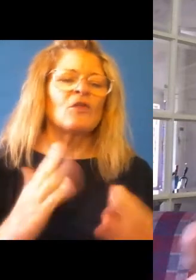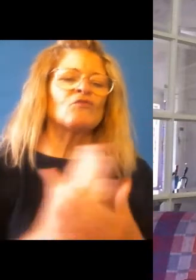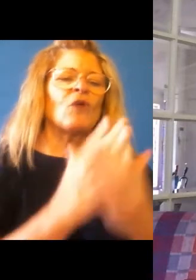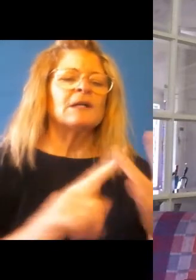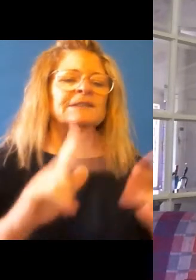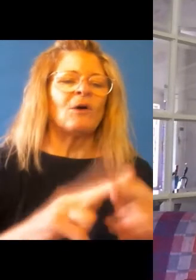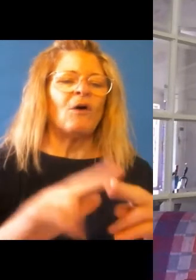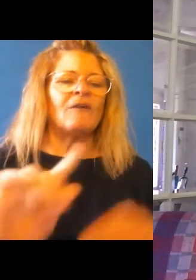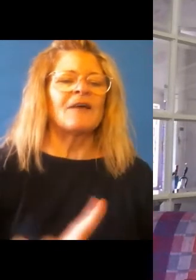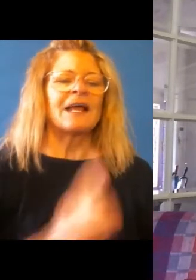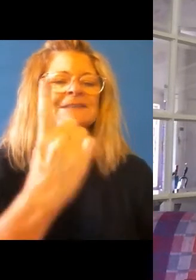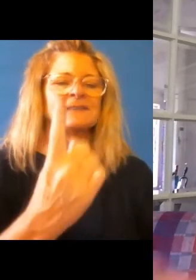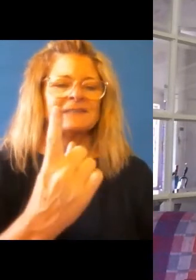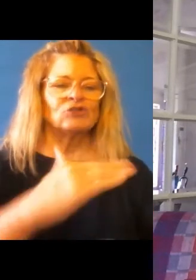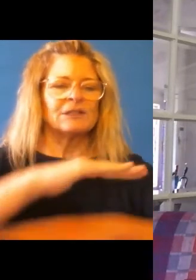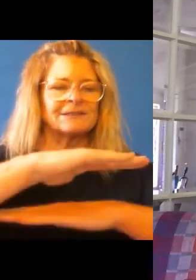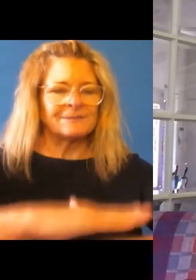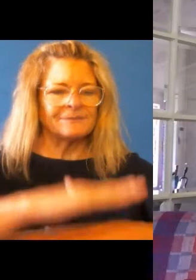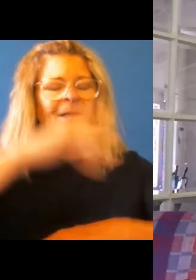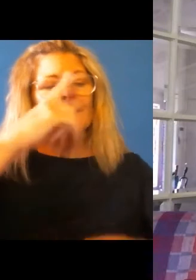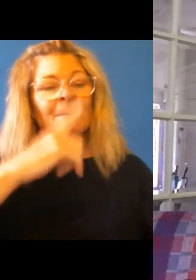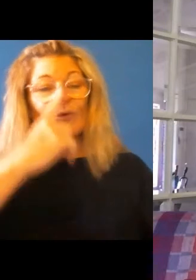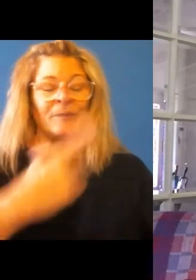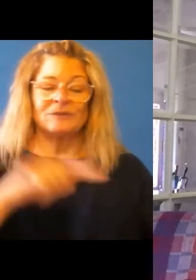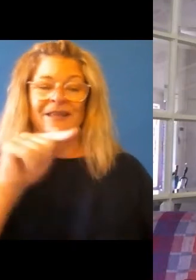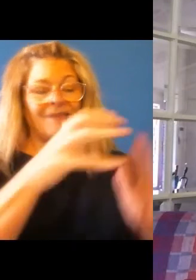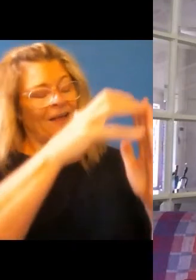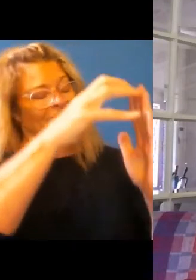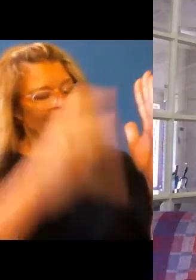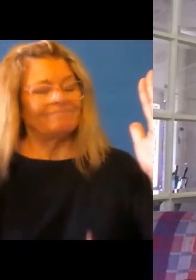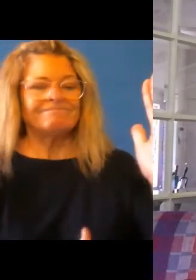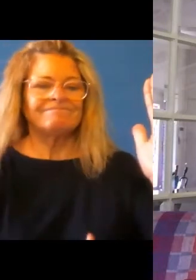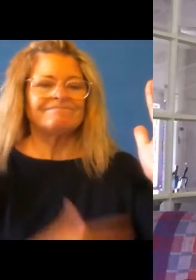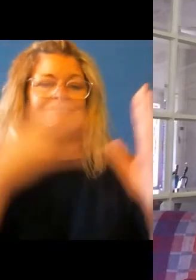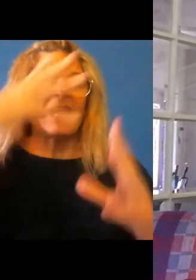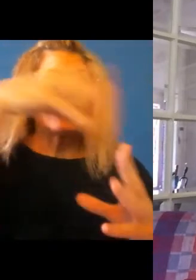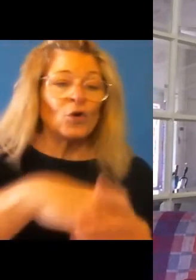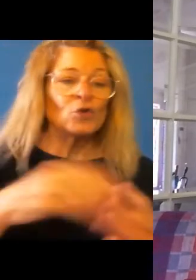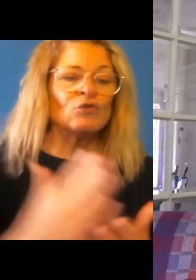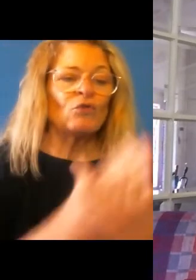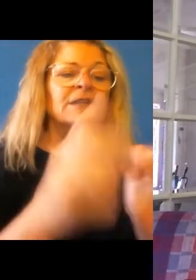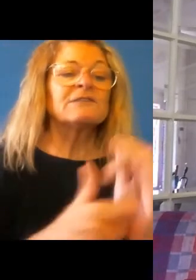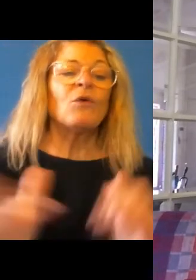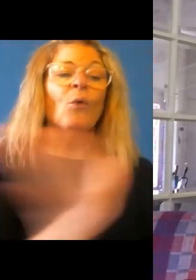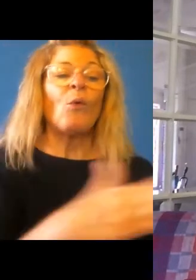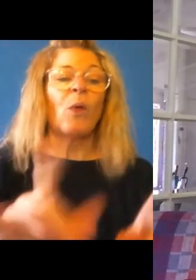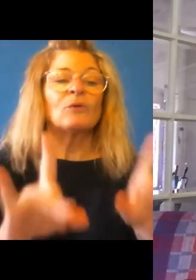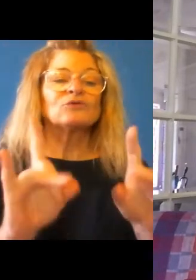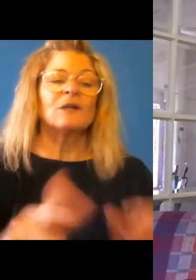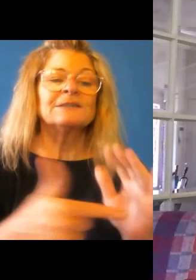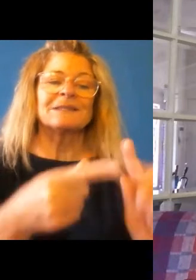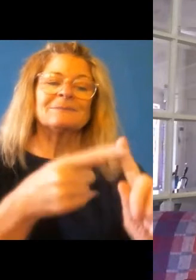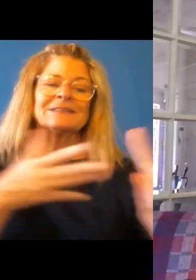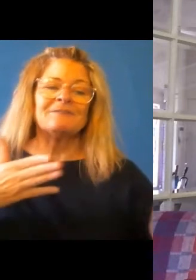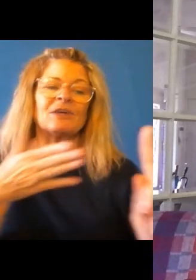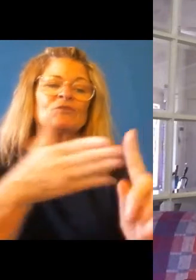one document that captures all rights for all Australians, actually, but with a particular reference on Indigenous peoples